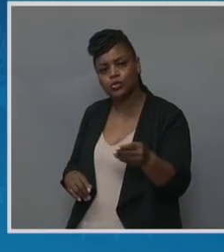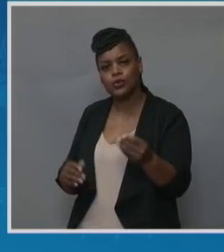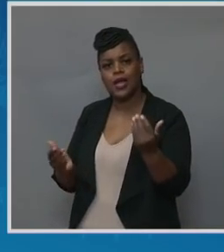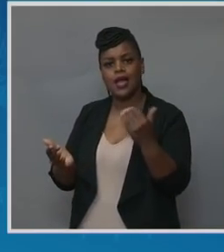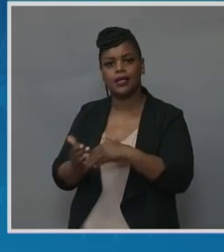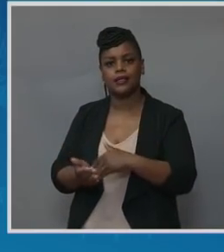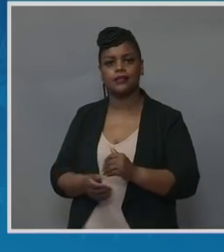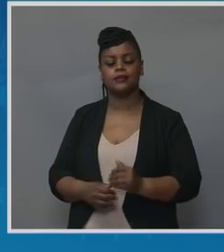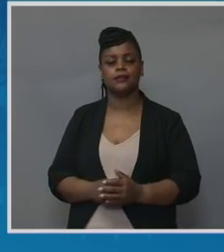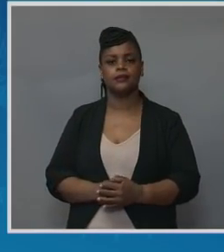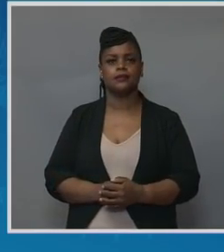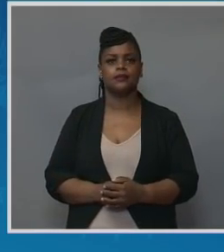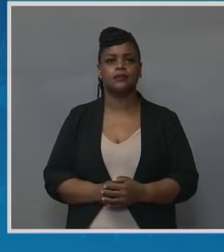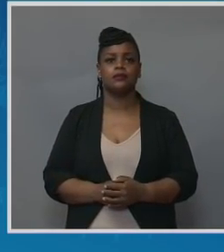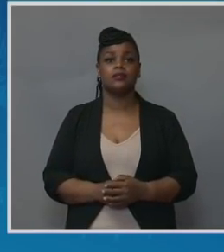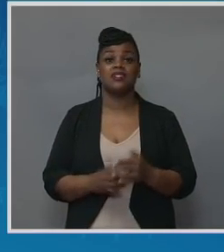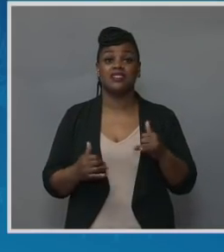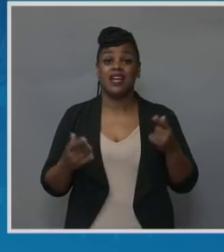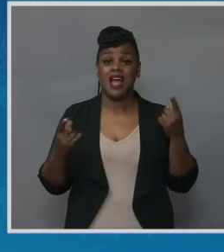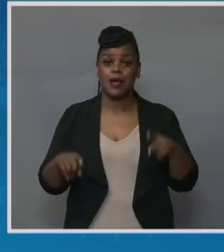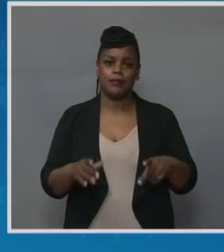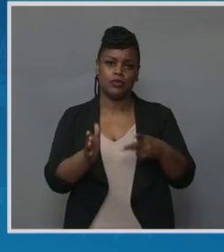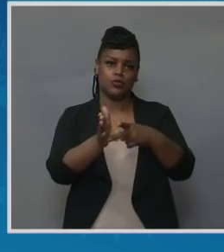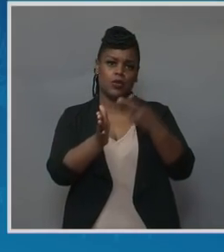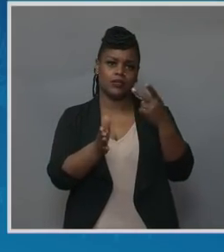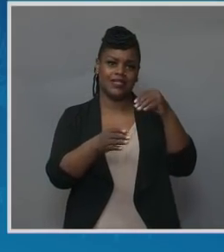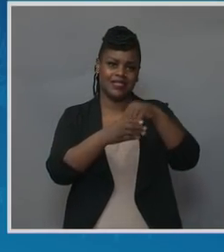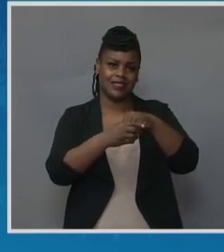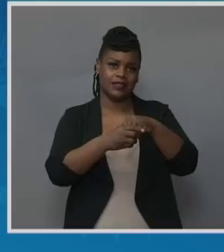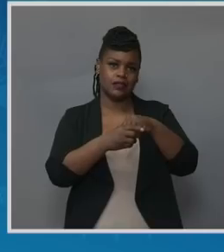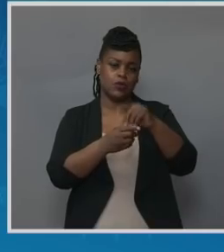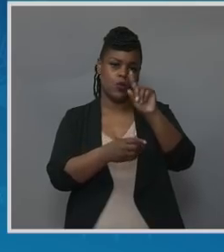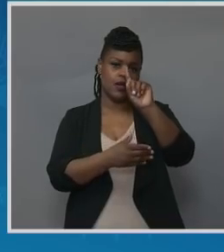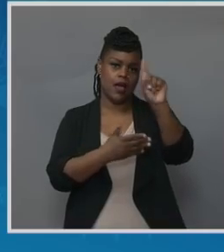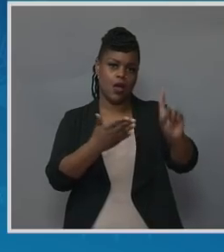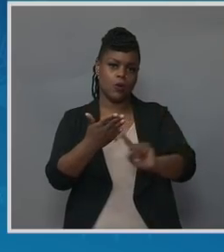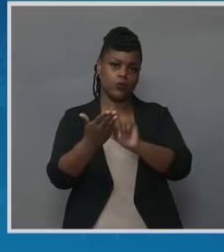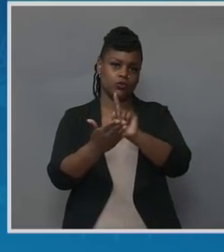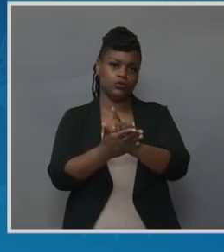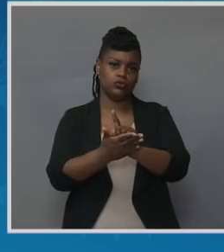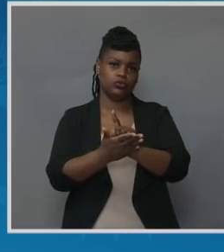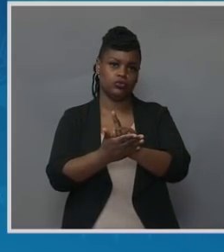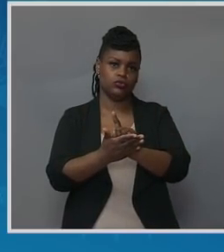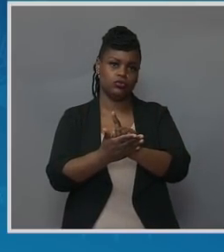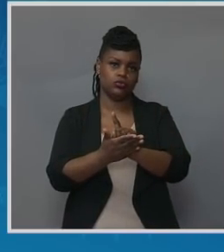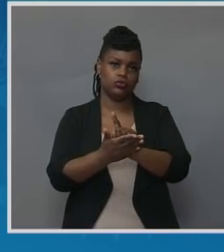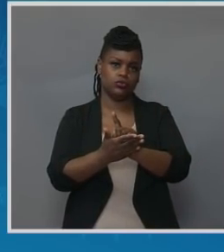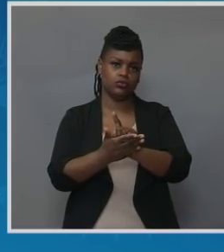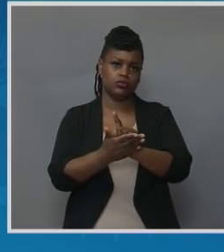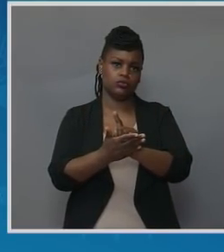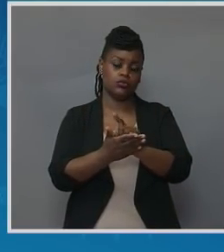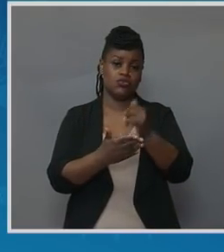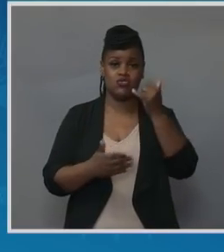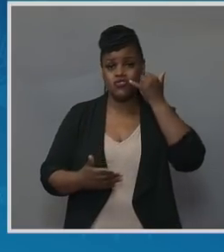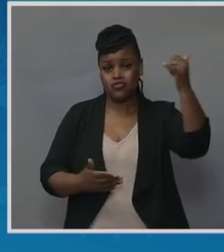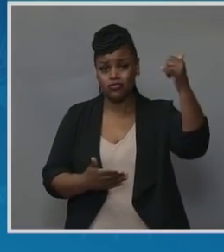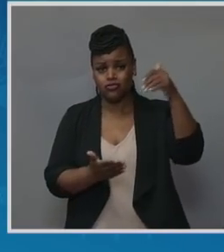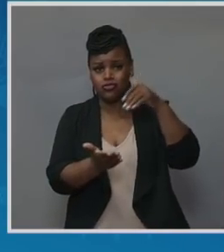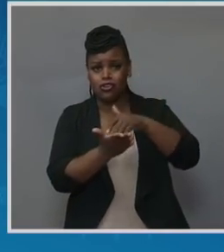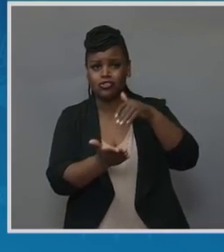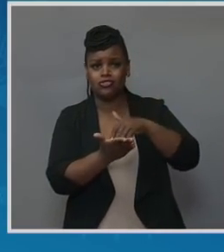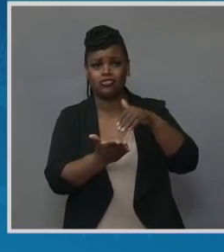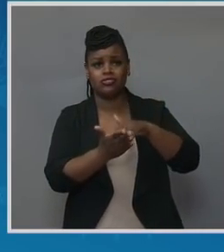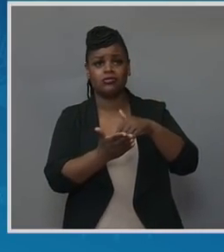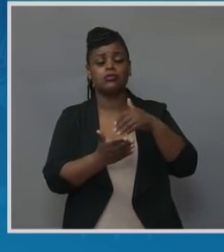This happened twice within an hour. She called the doctor's office and was told the doctor would call her back. We decided